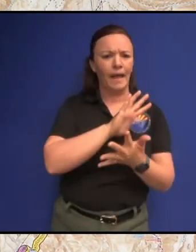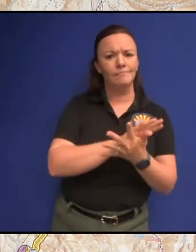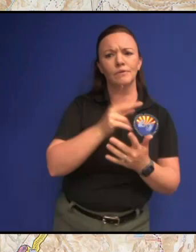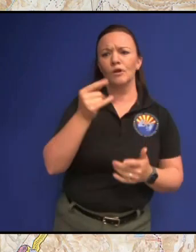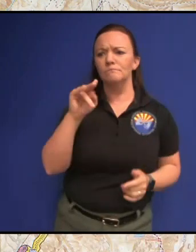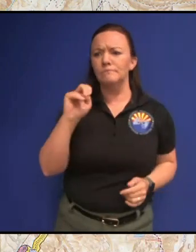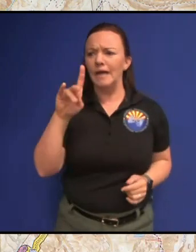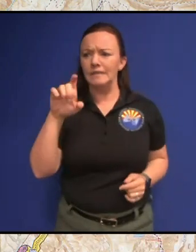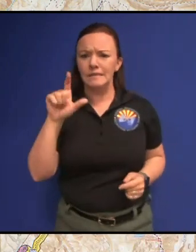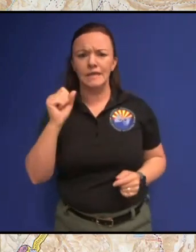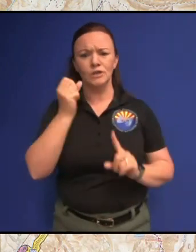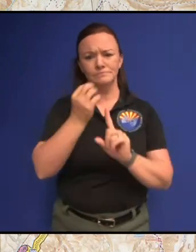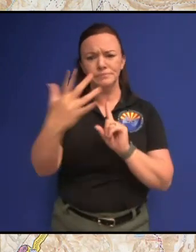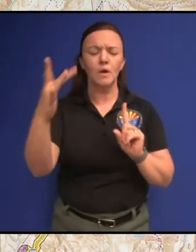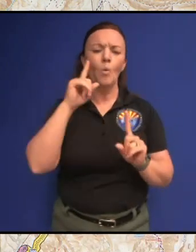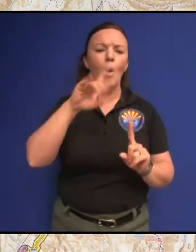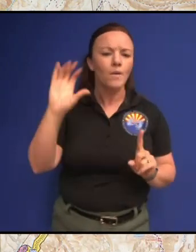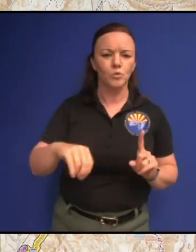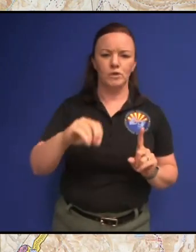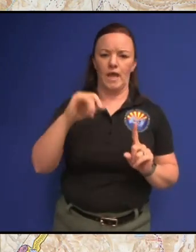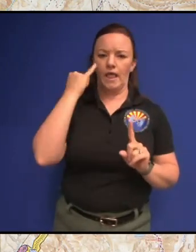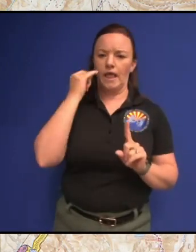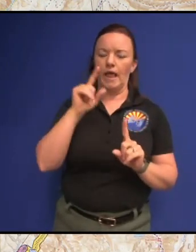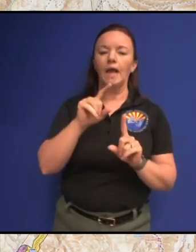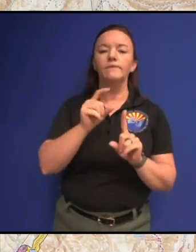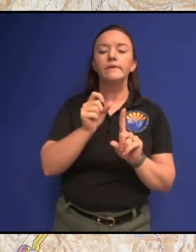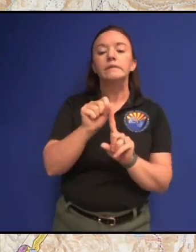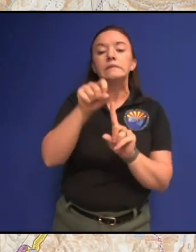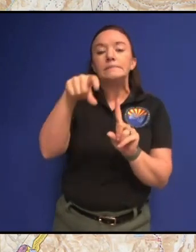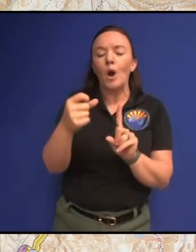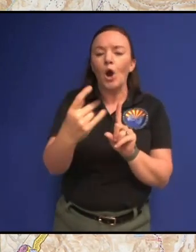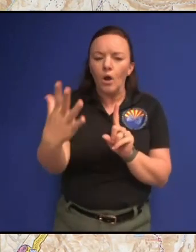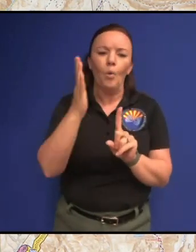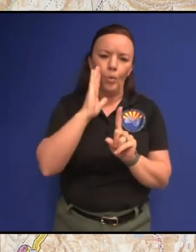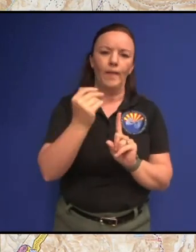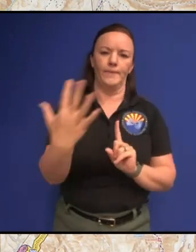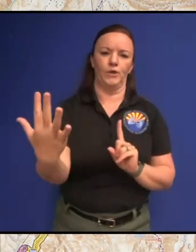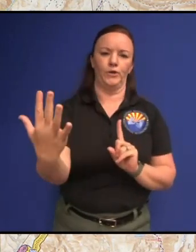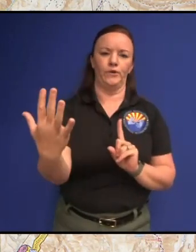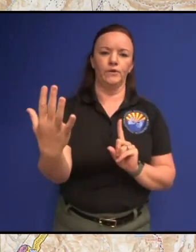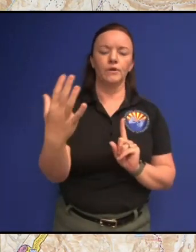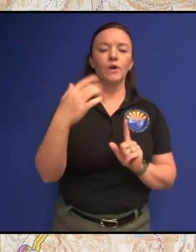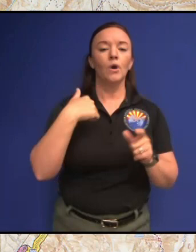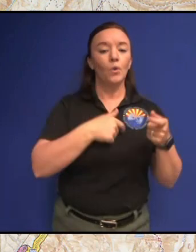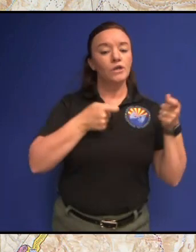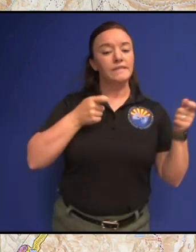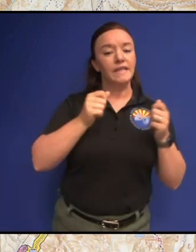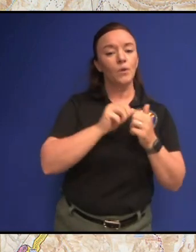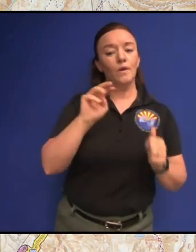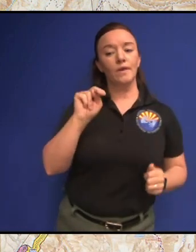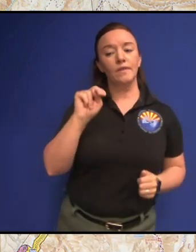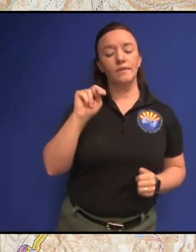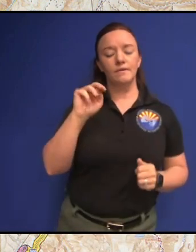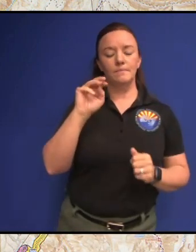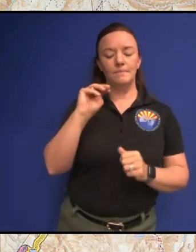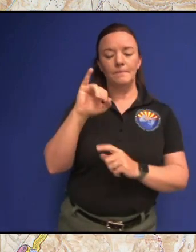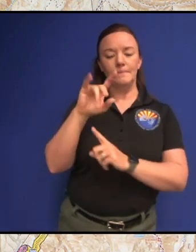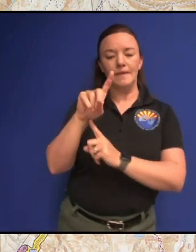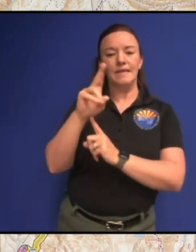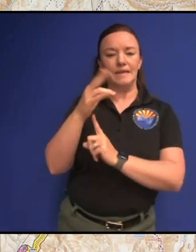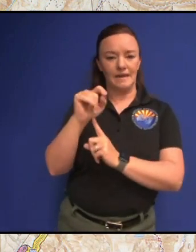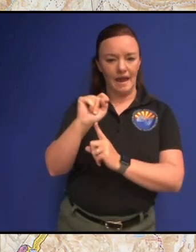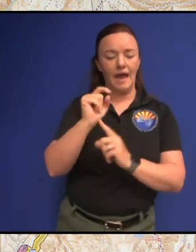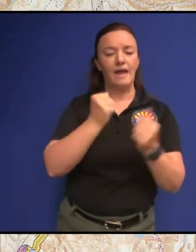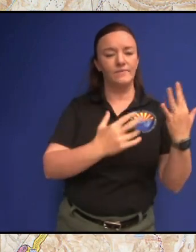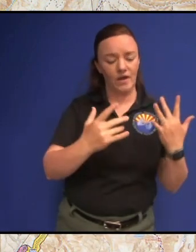so we're dealing with the midnight fire and we're being successful about getting around it we're dealing with all the work going on